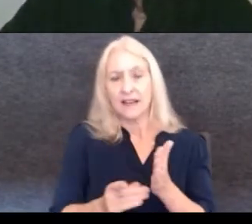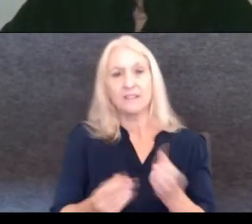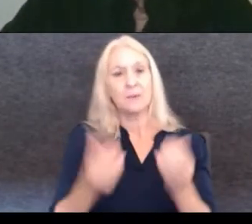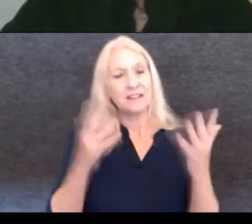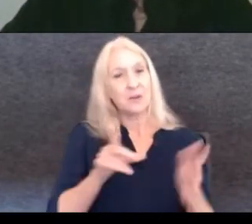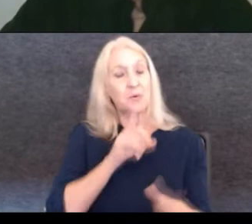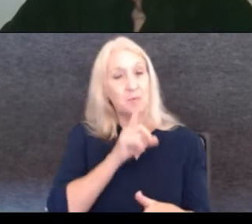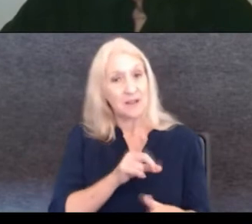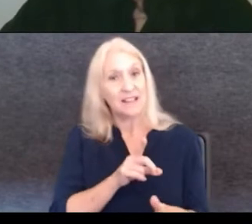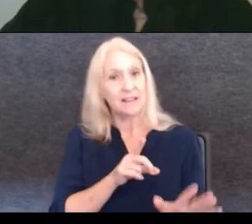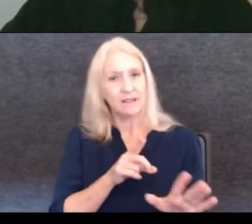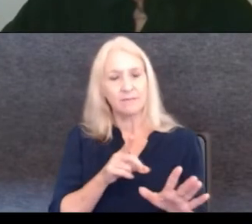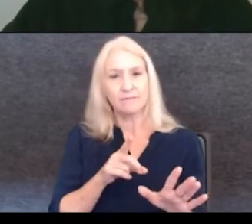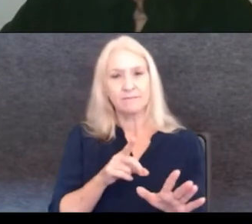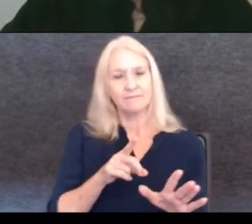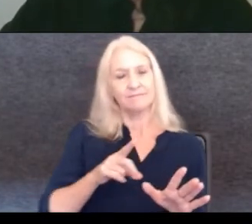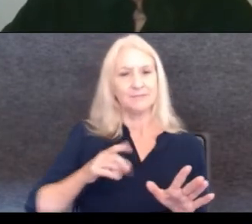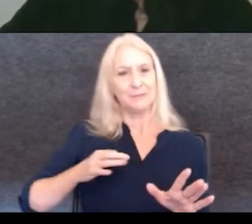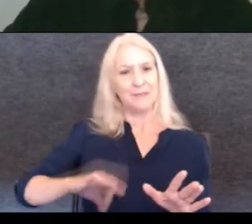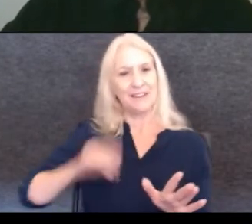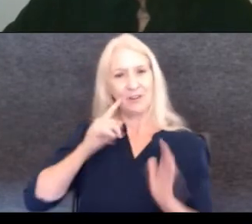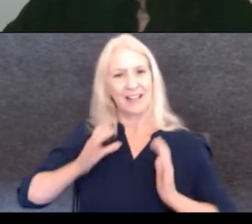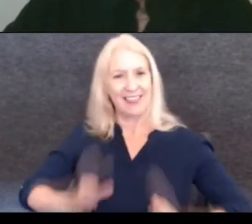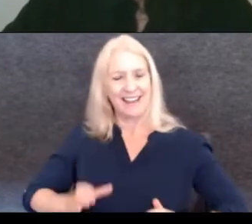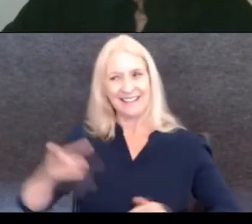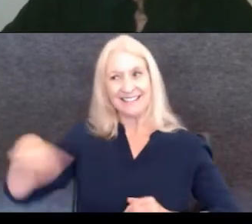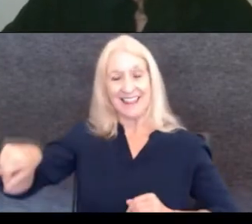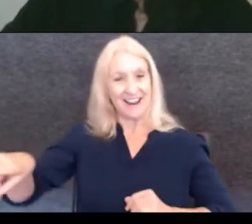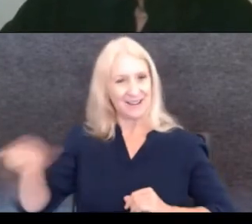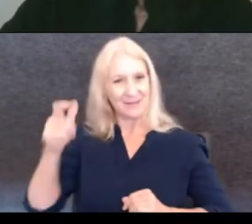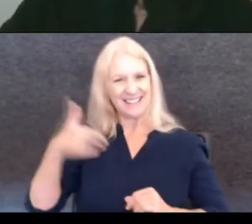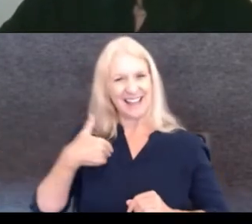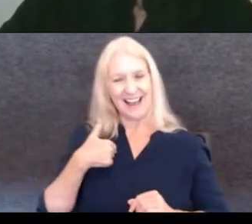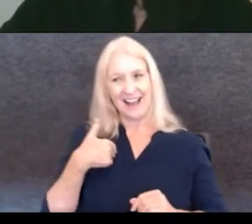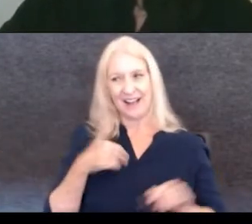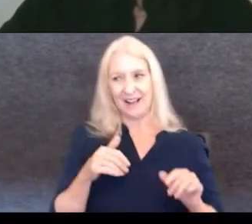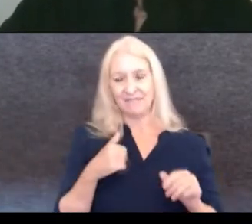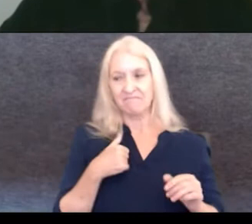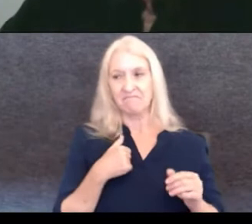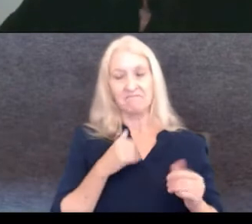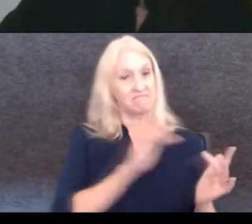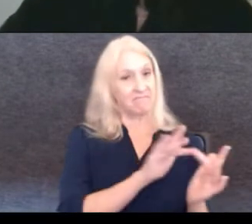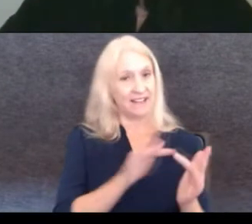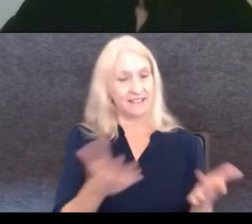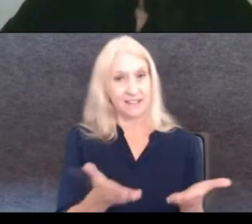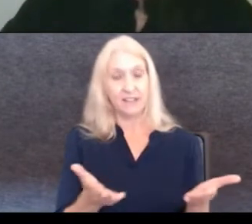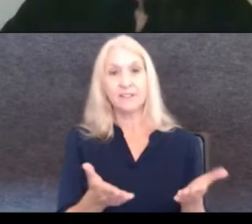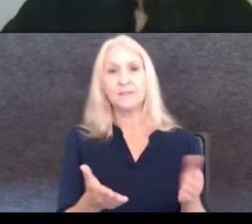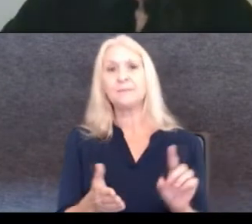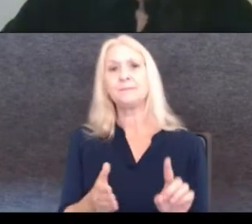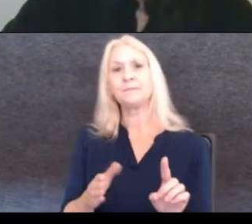plus to the clients so that I have this, this access. So, so,